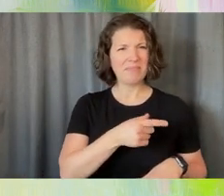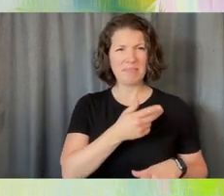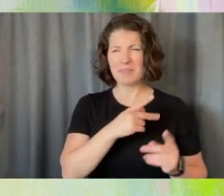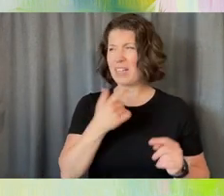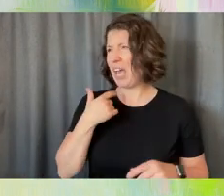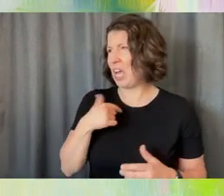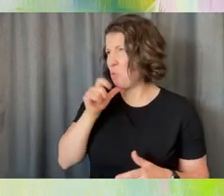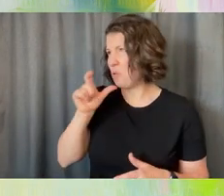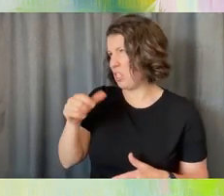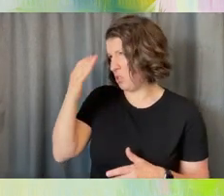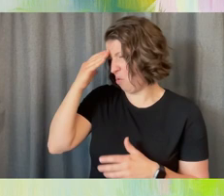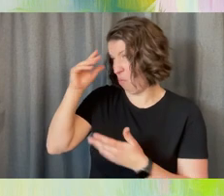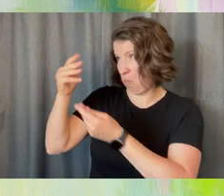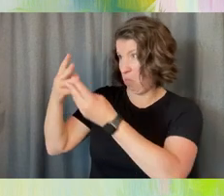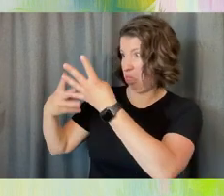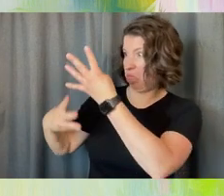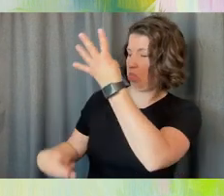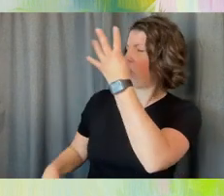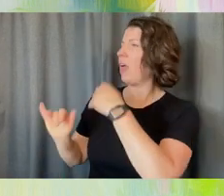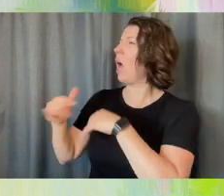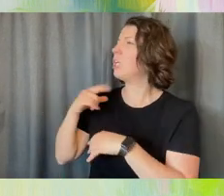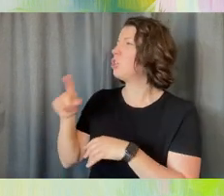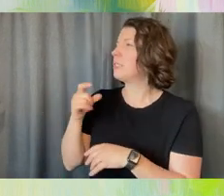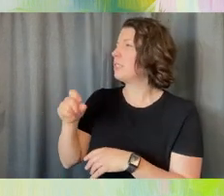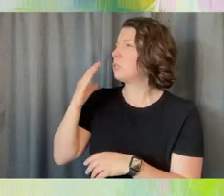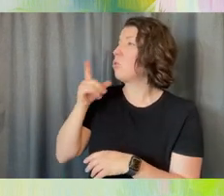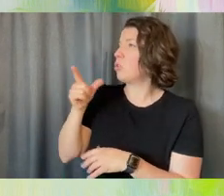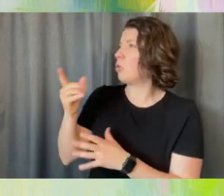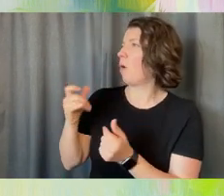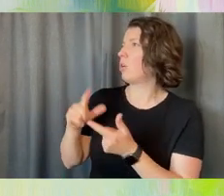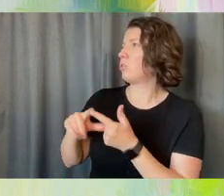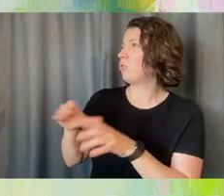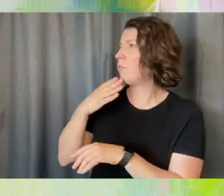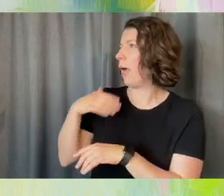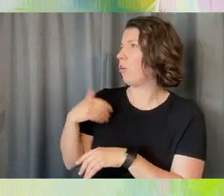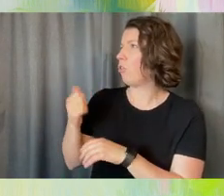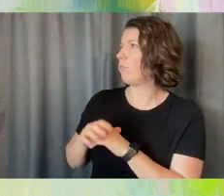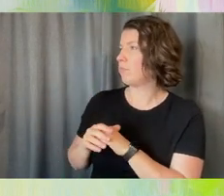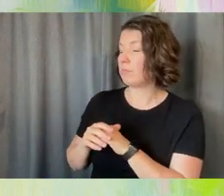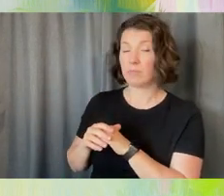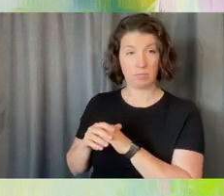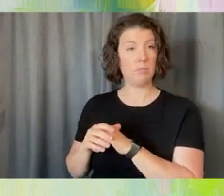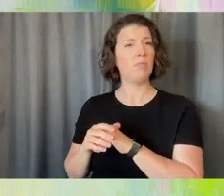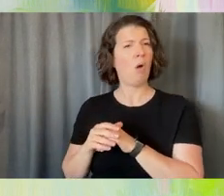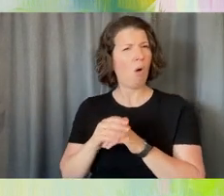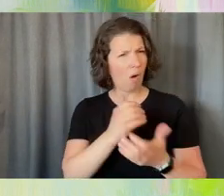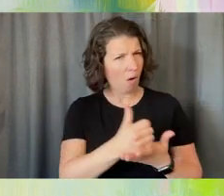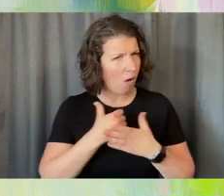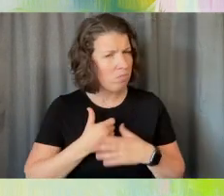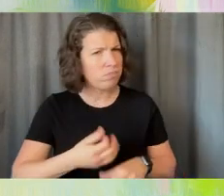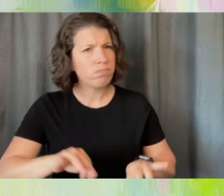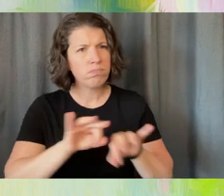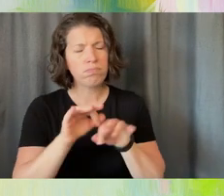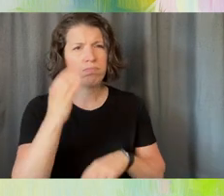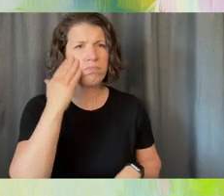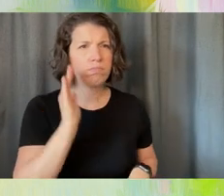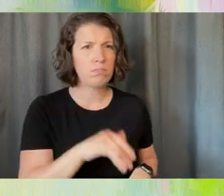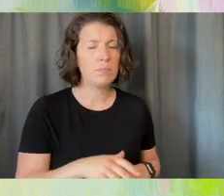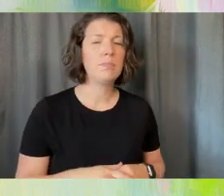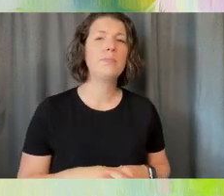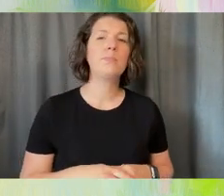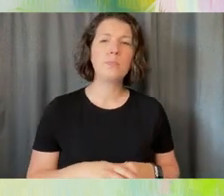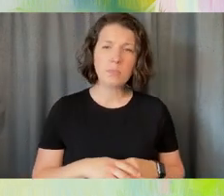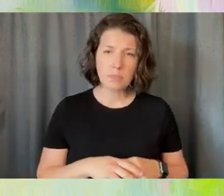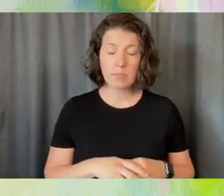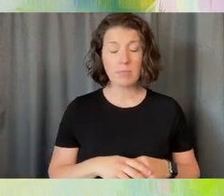so helpful to just know what was most important. One of the other things that we learned is that in that